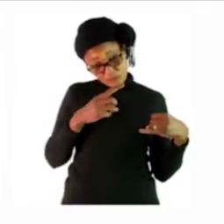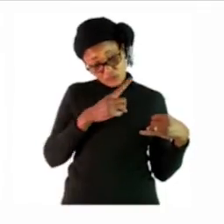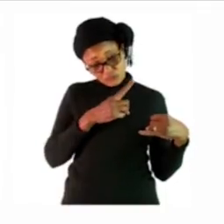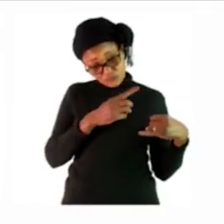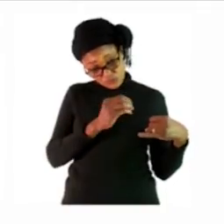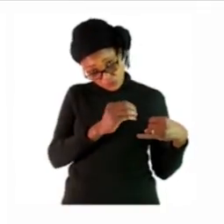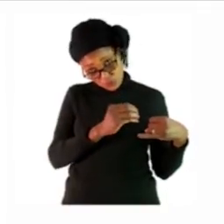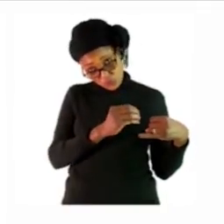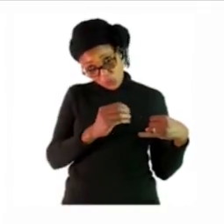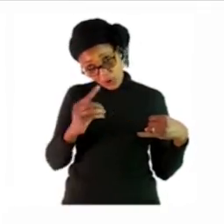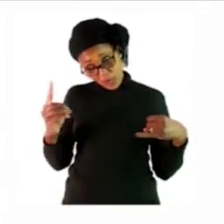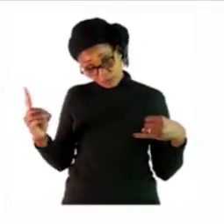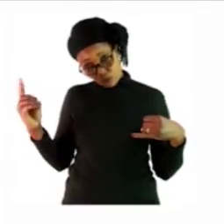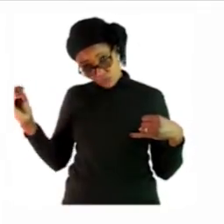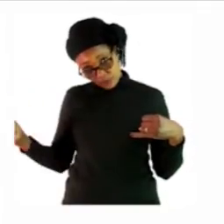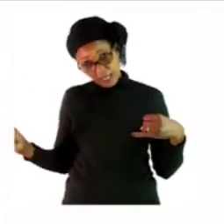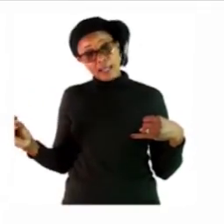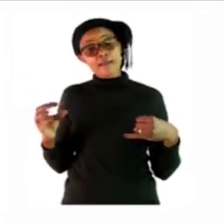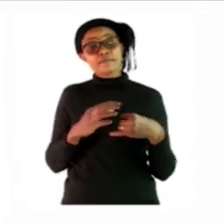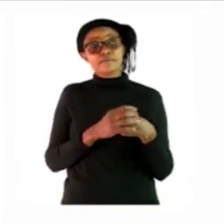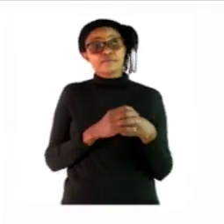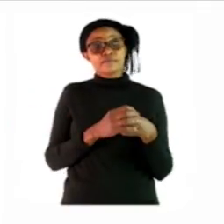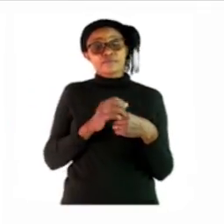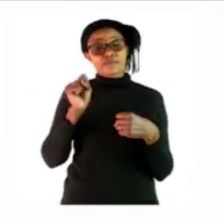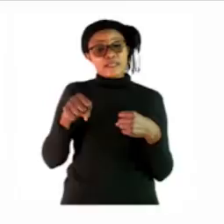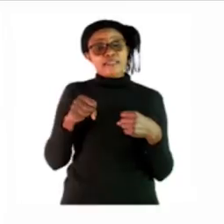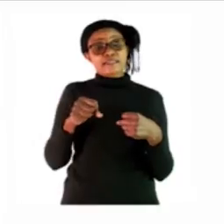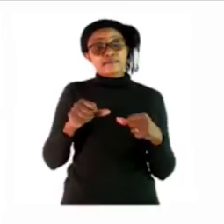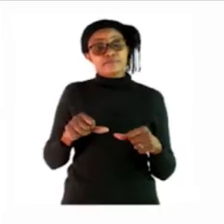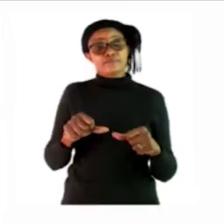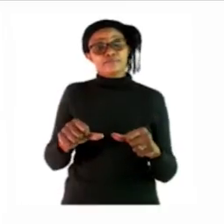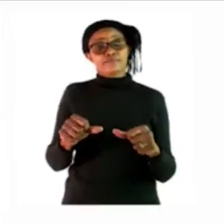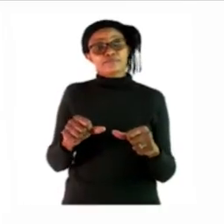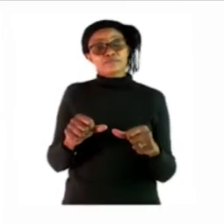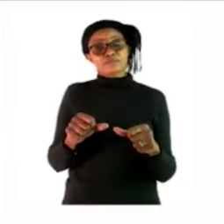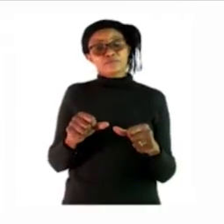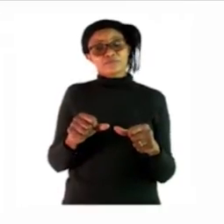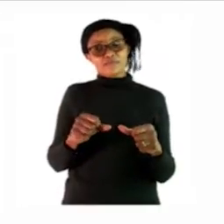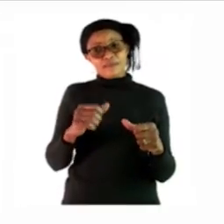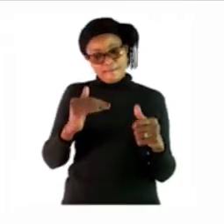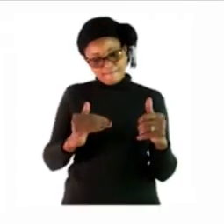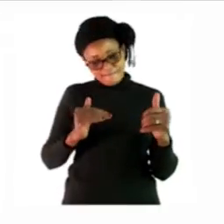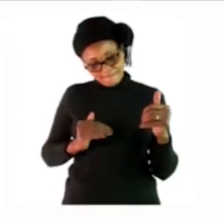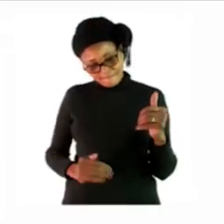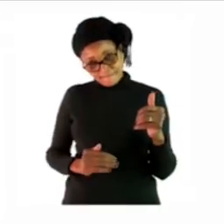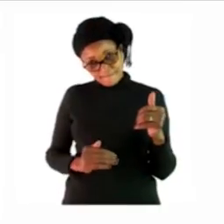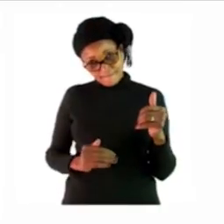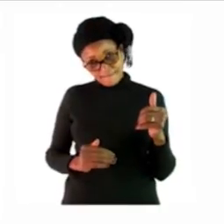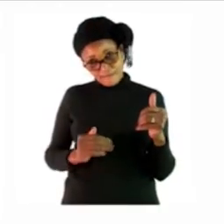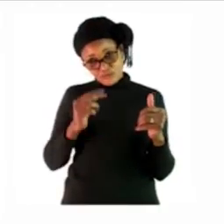to ten yes now let's continue under the number line there is two